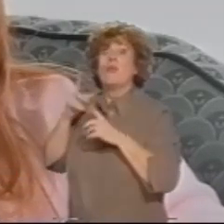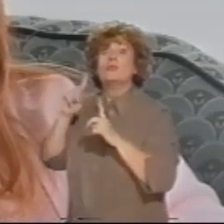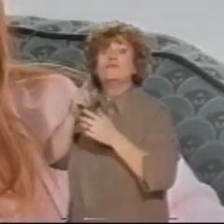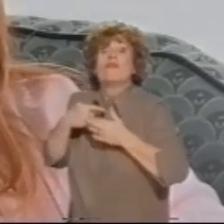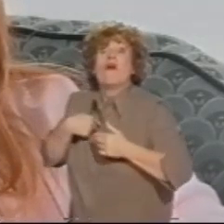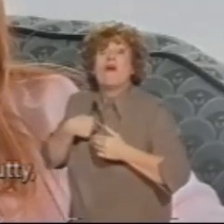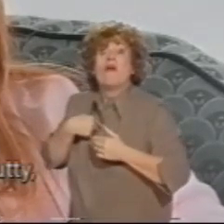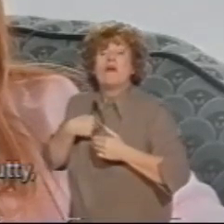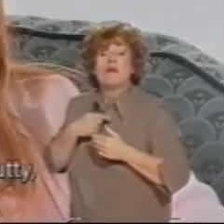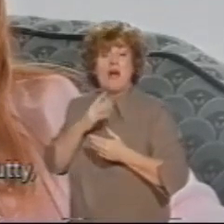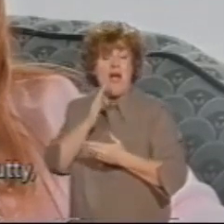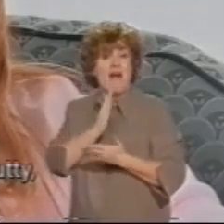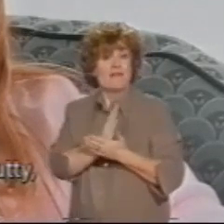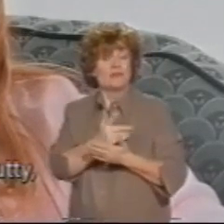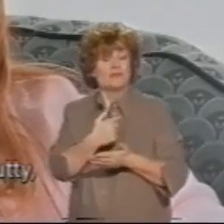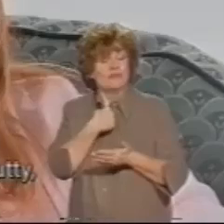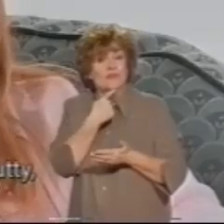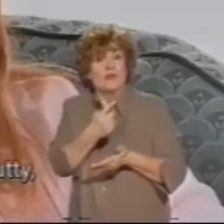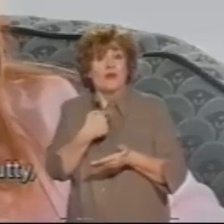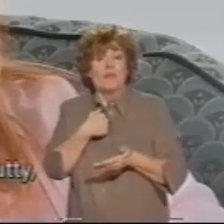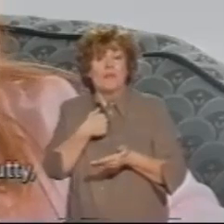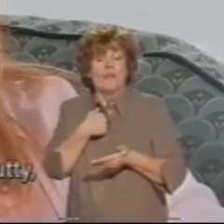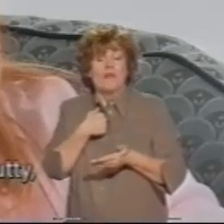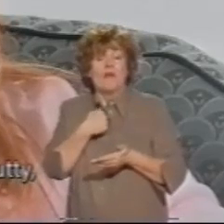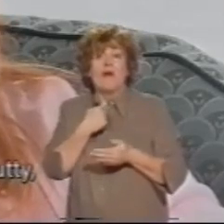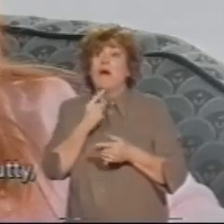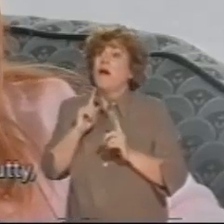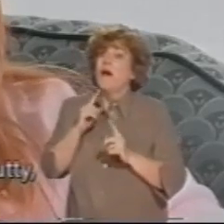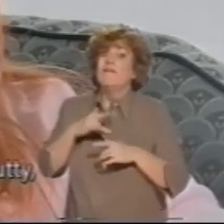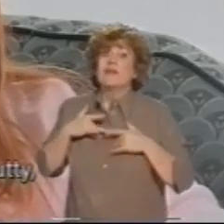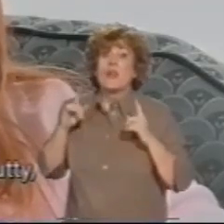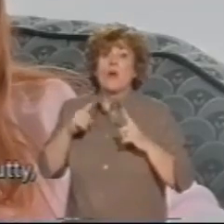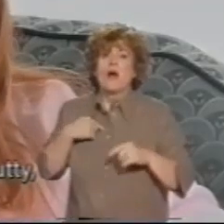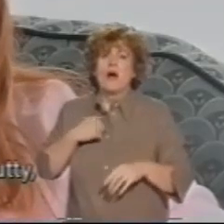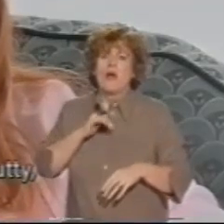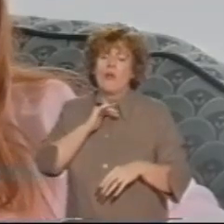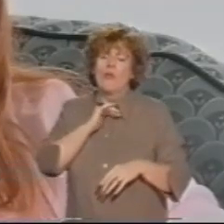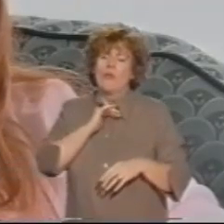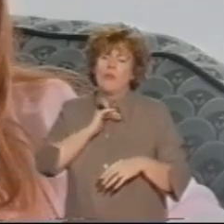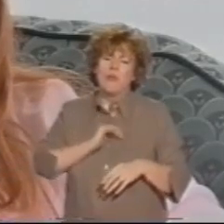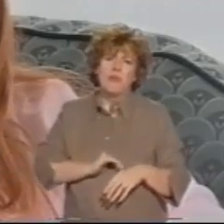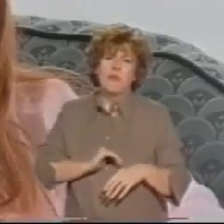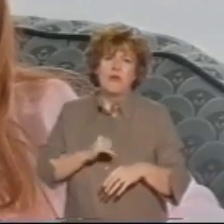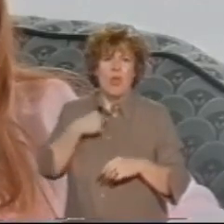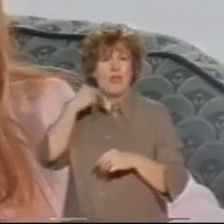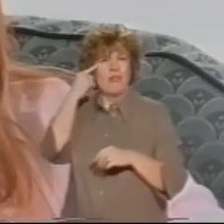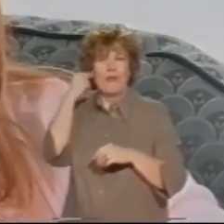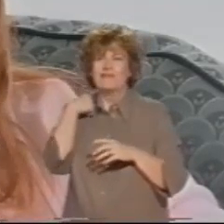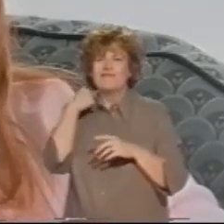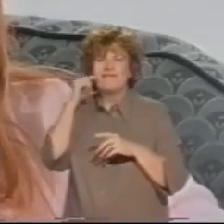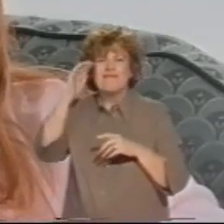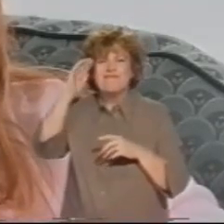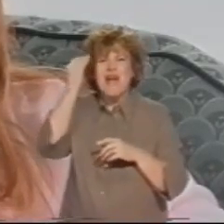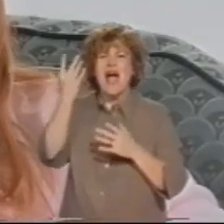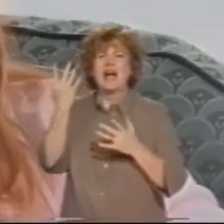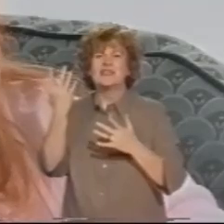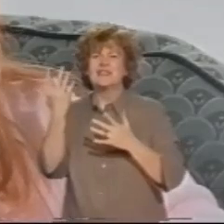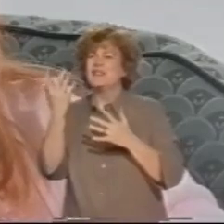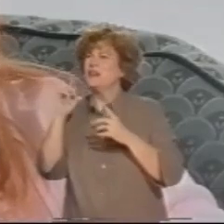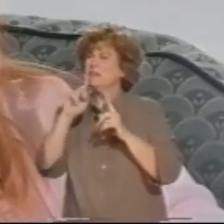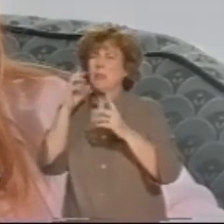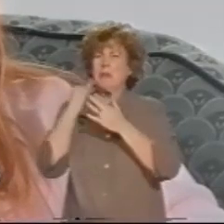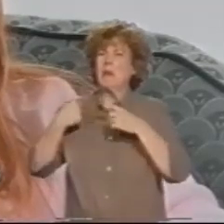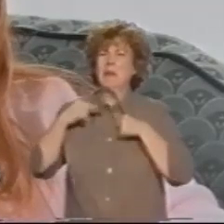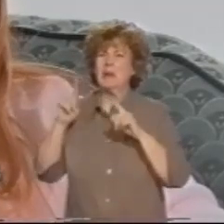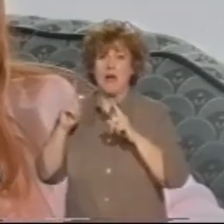with great relief, knowing that I was not nutty or anything like that, because that's